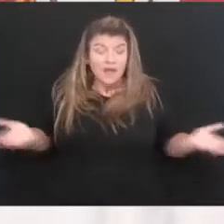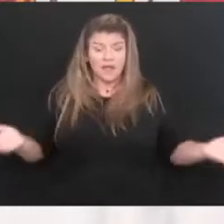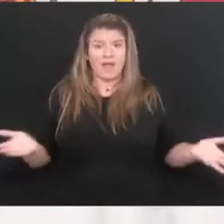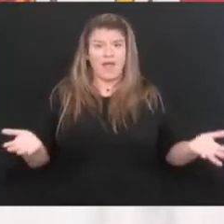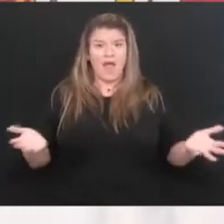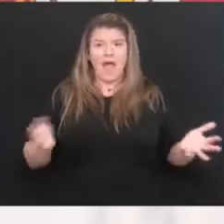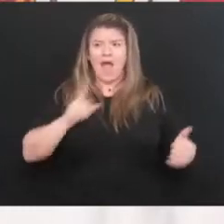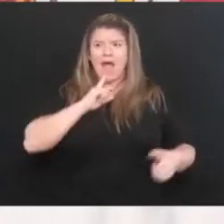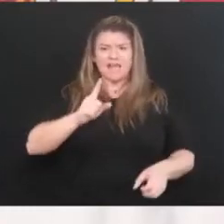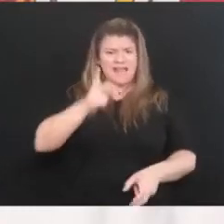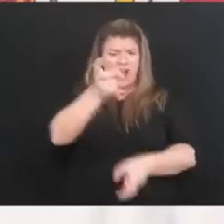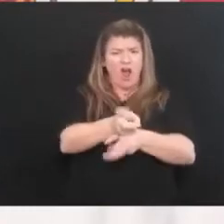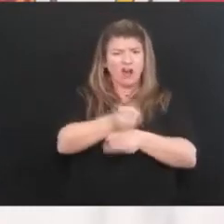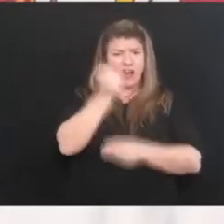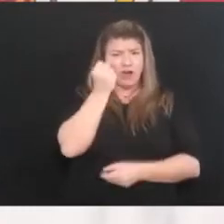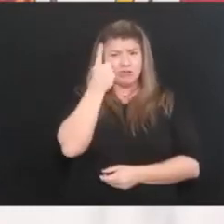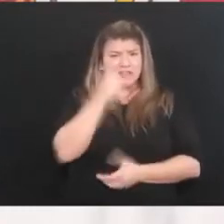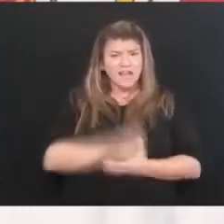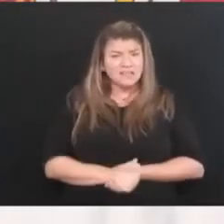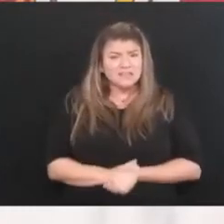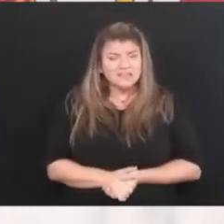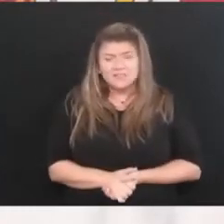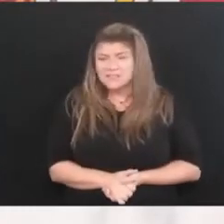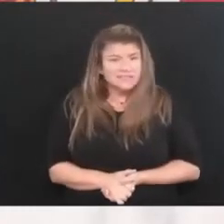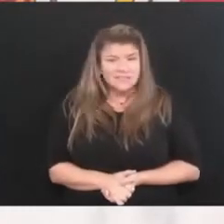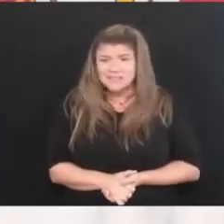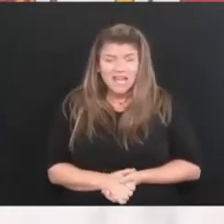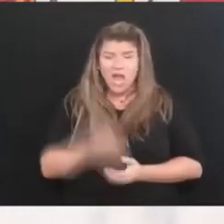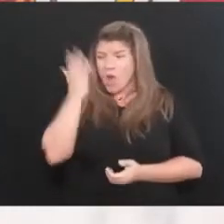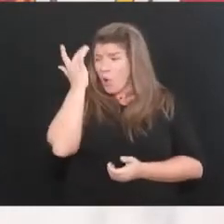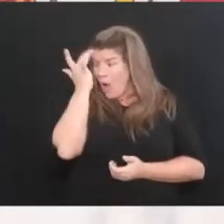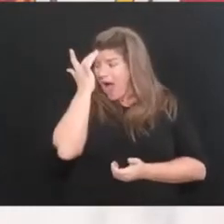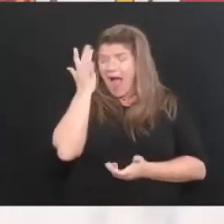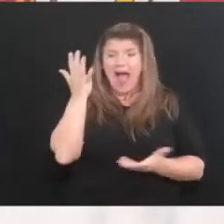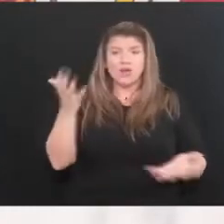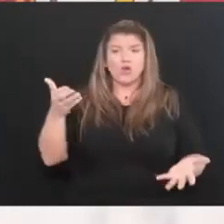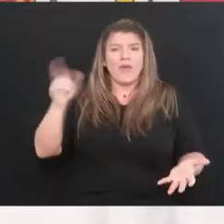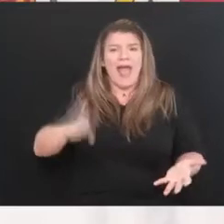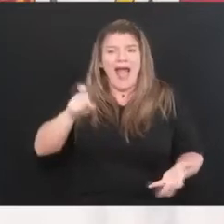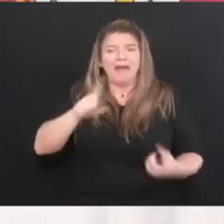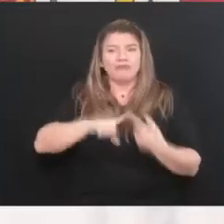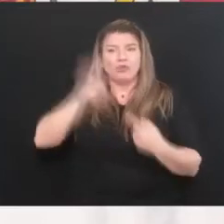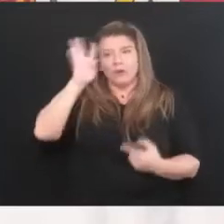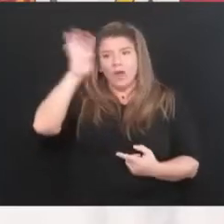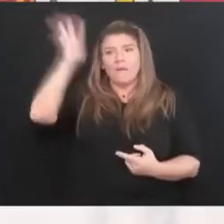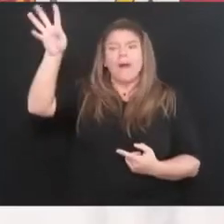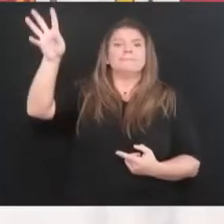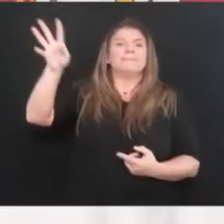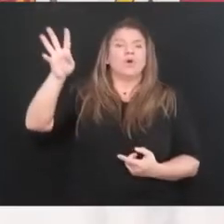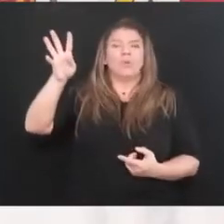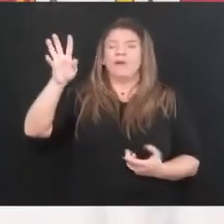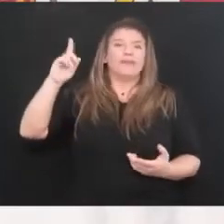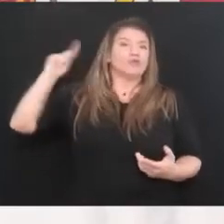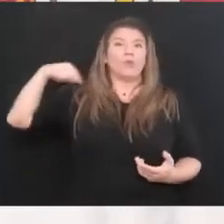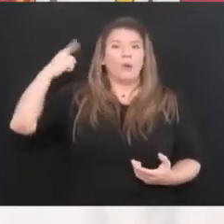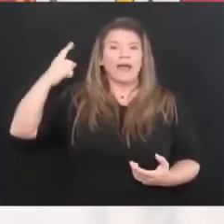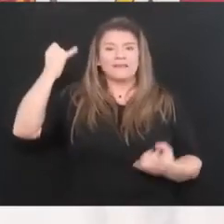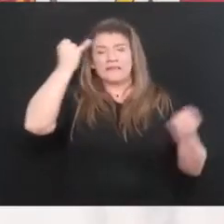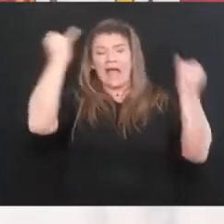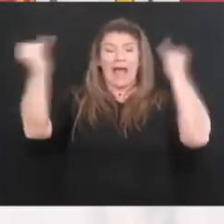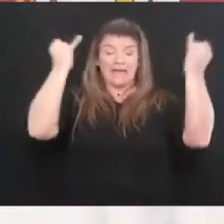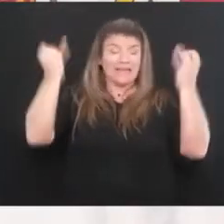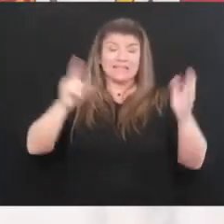difficult is this to understand? Why in the world do we have to come up with these crazy ideas? And they're